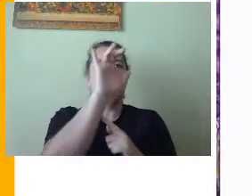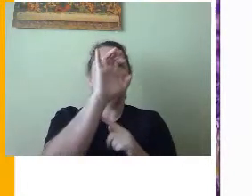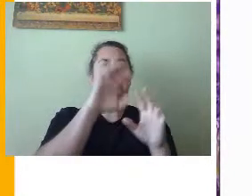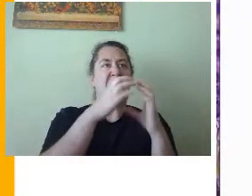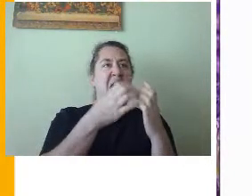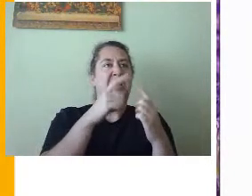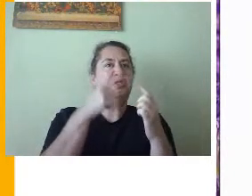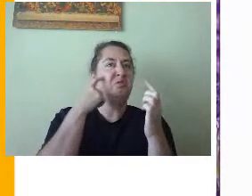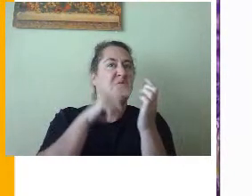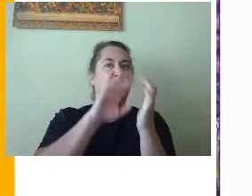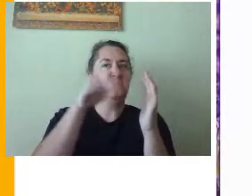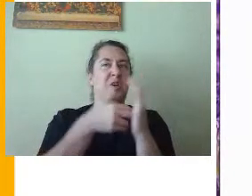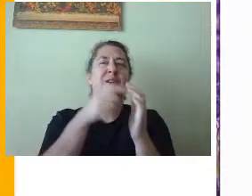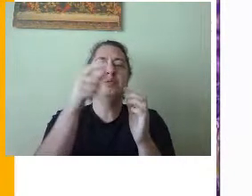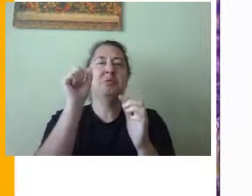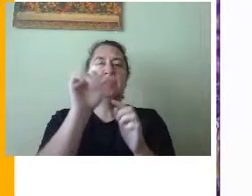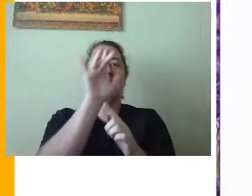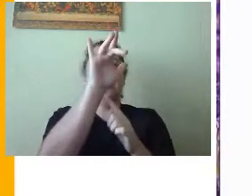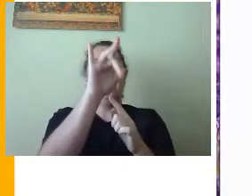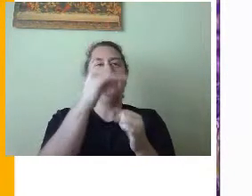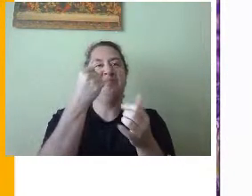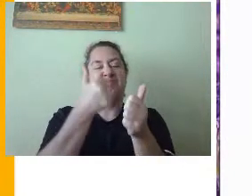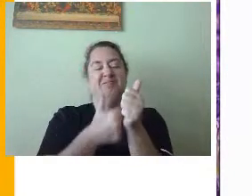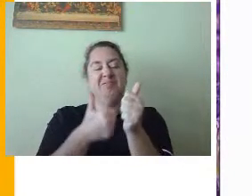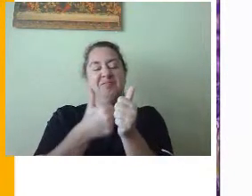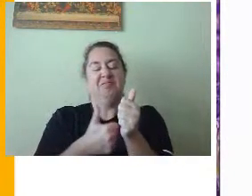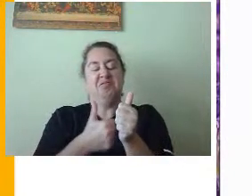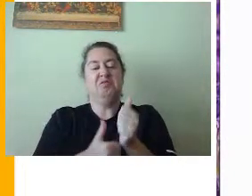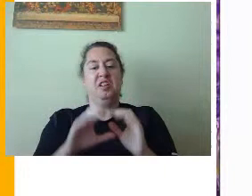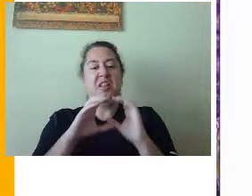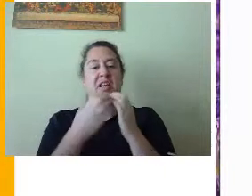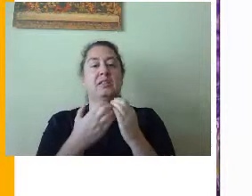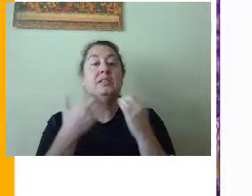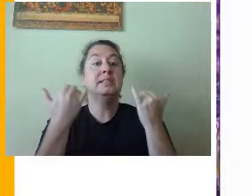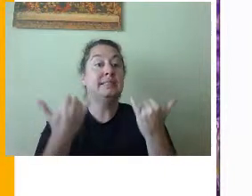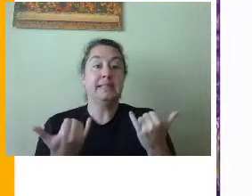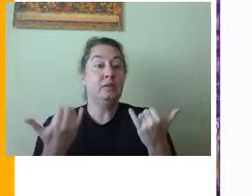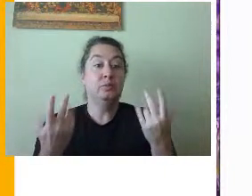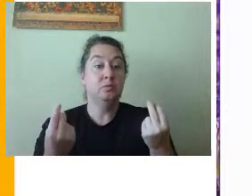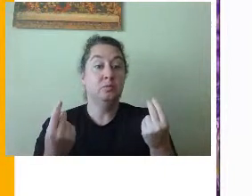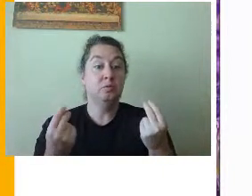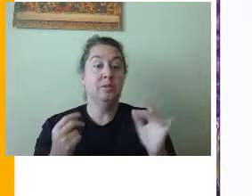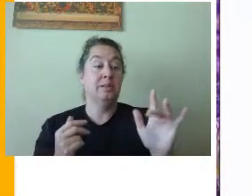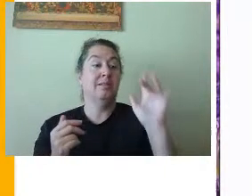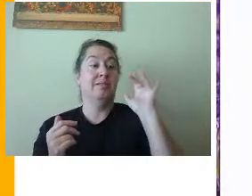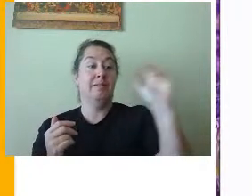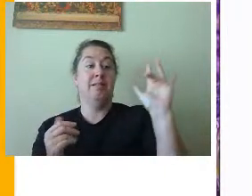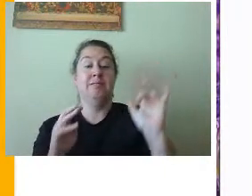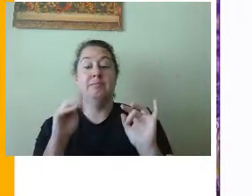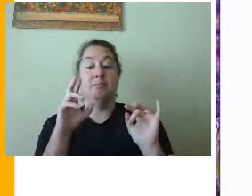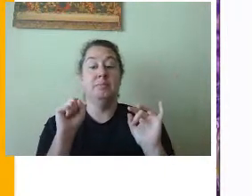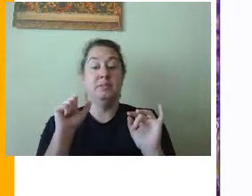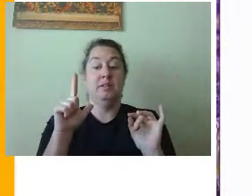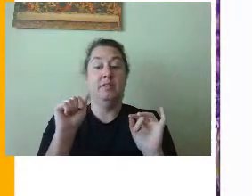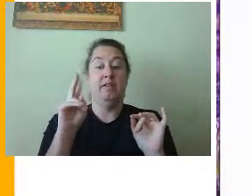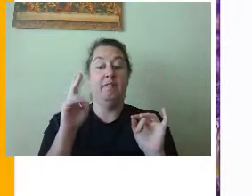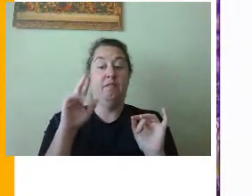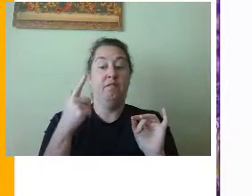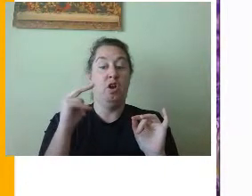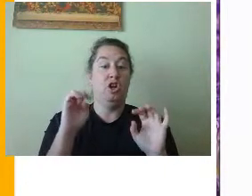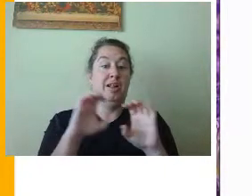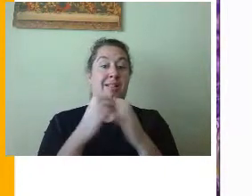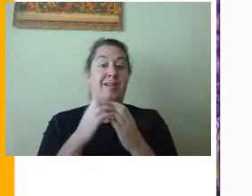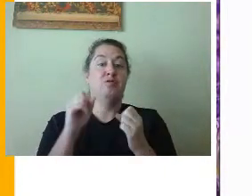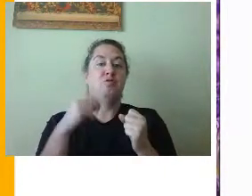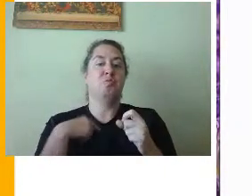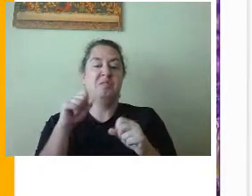can click on each individual class. So what we're going to do is we're going to go ahead and click on Ms. Laverne's class so we can see our